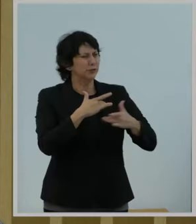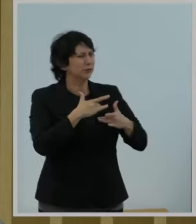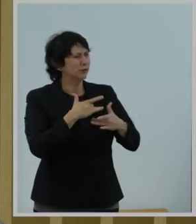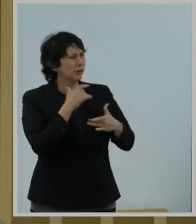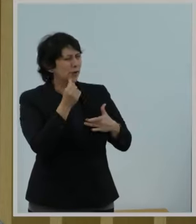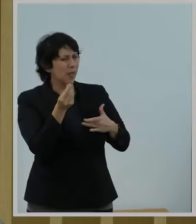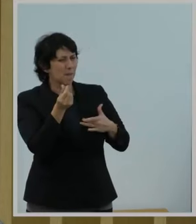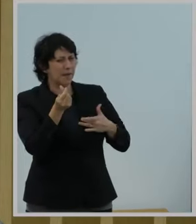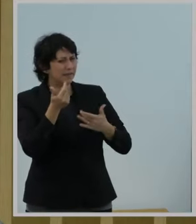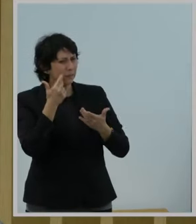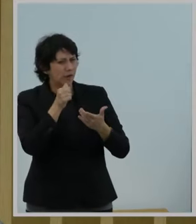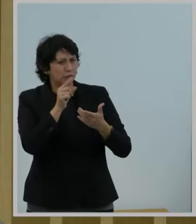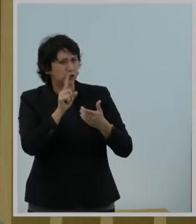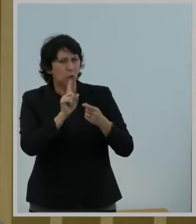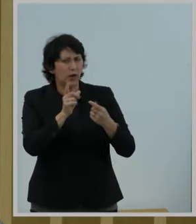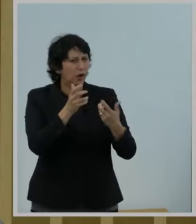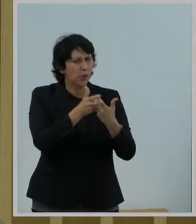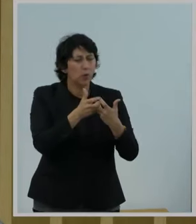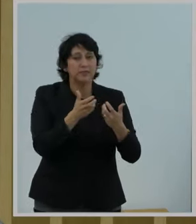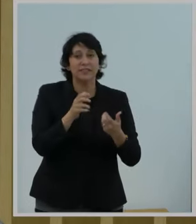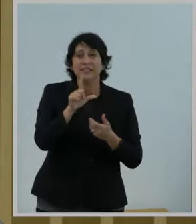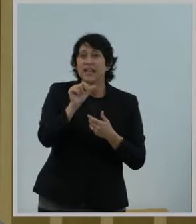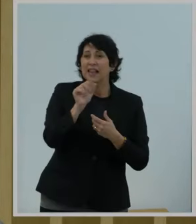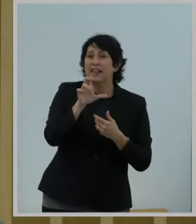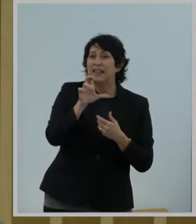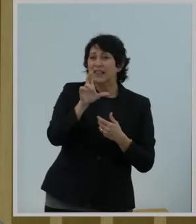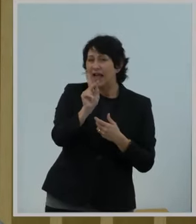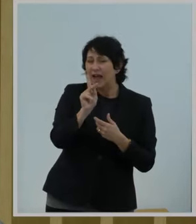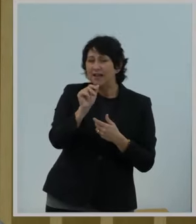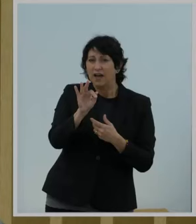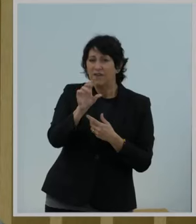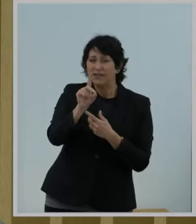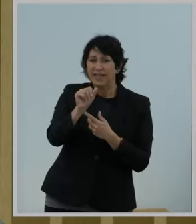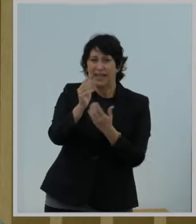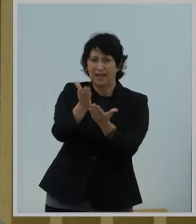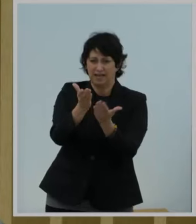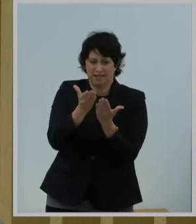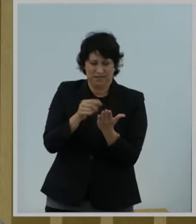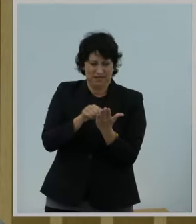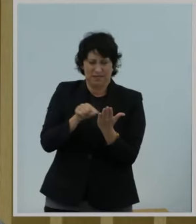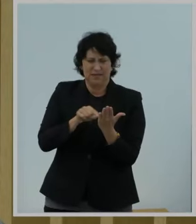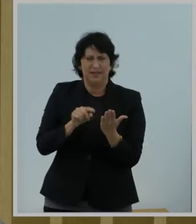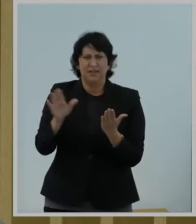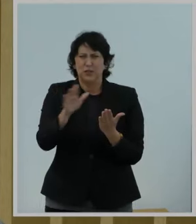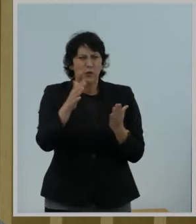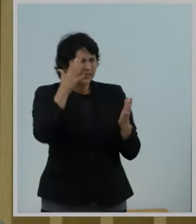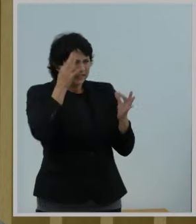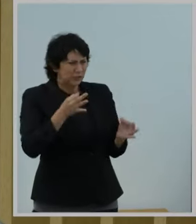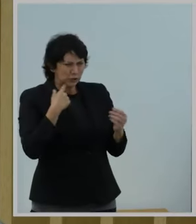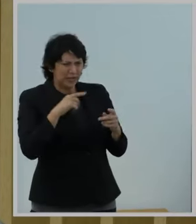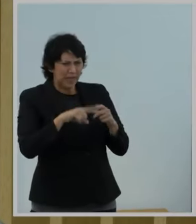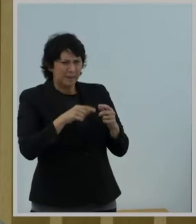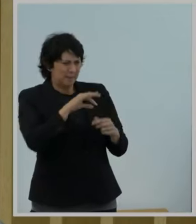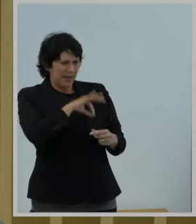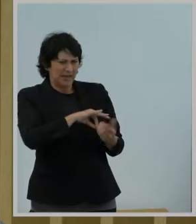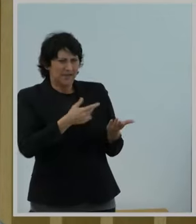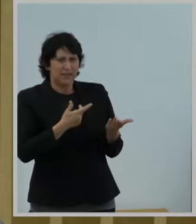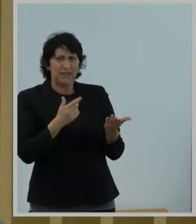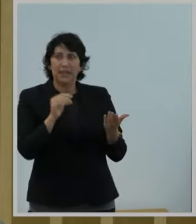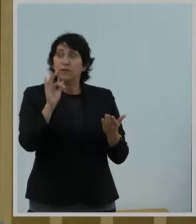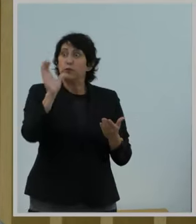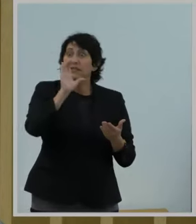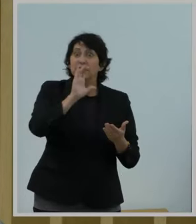here. Now, given the lack of data, it strikes me that the agency's decision-making process would benefit from seeking comment